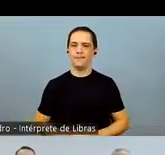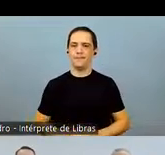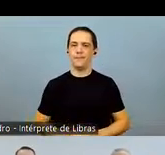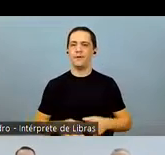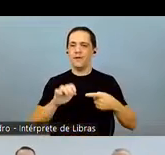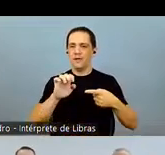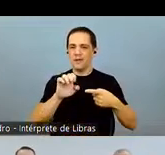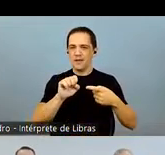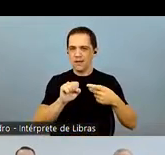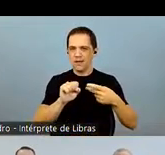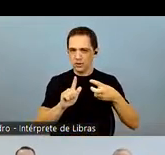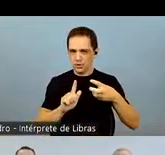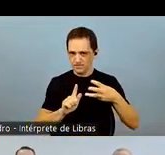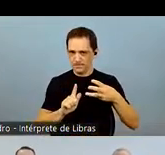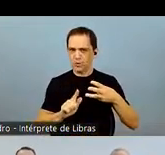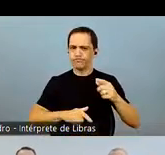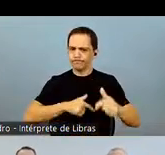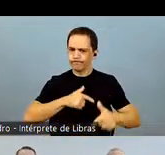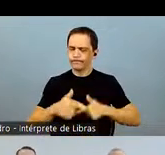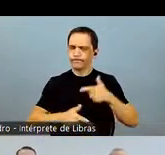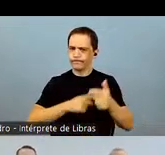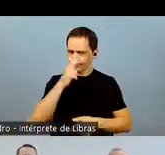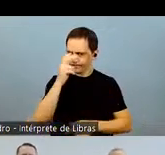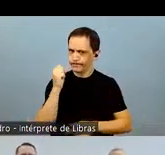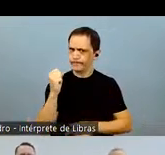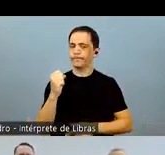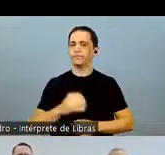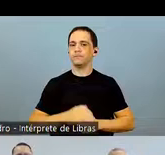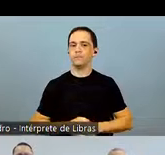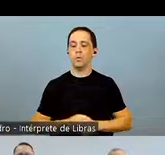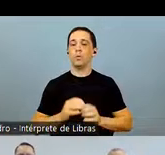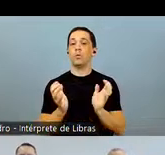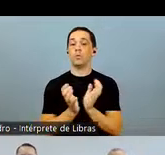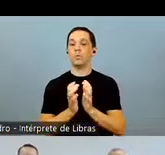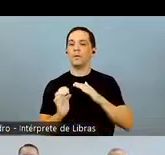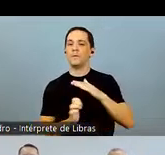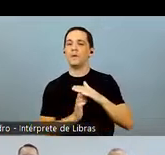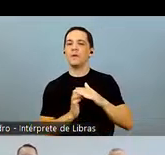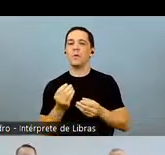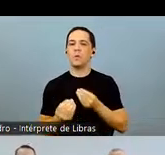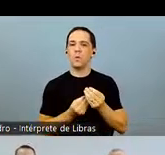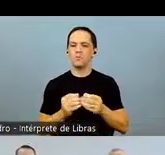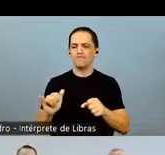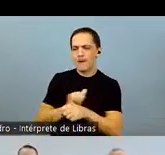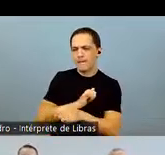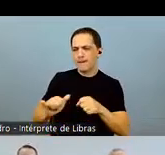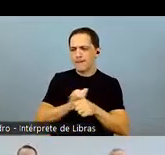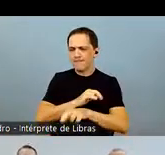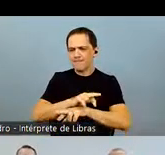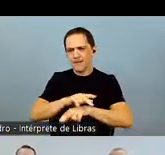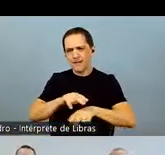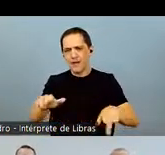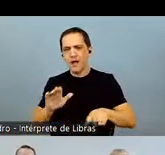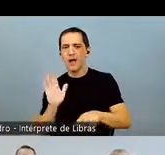initiatives. We are working very hard on ESG. The company is using all of its resources